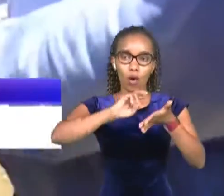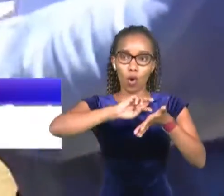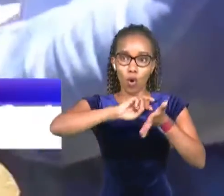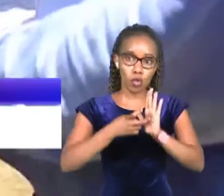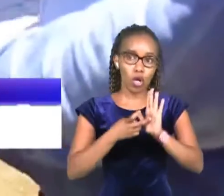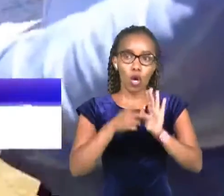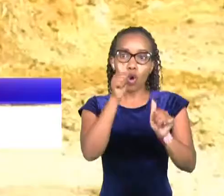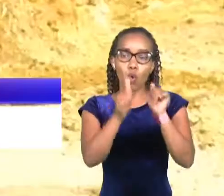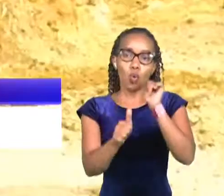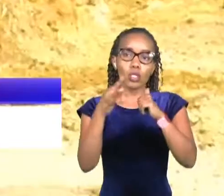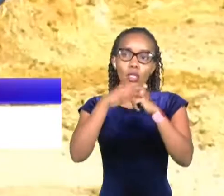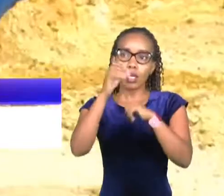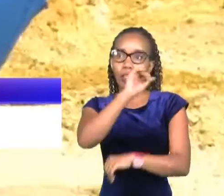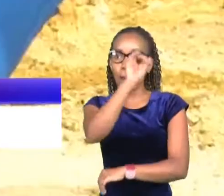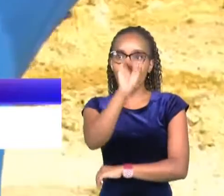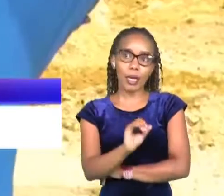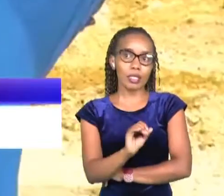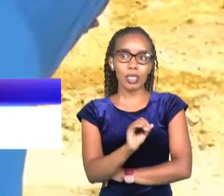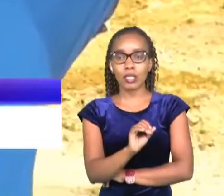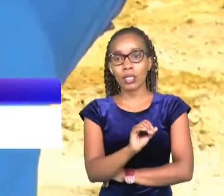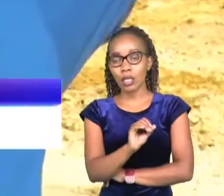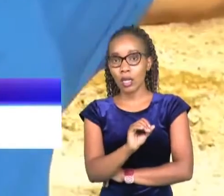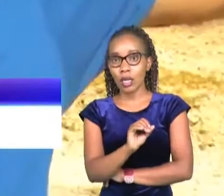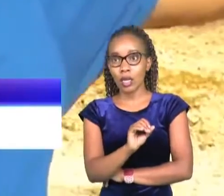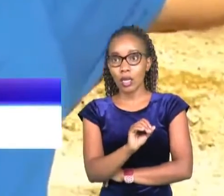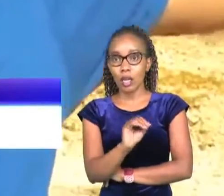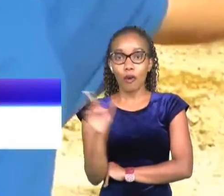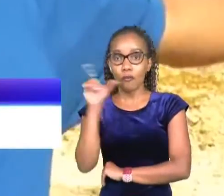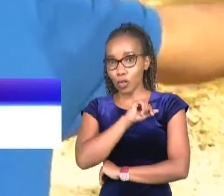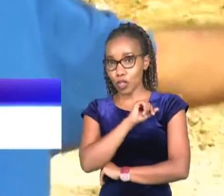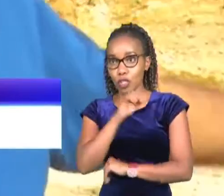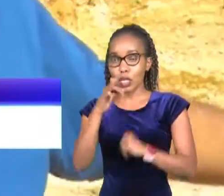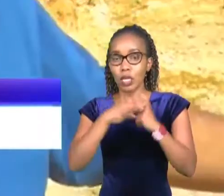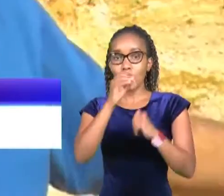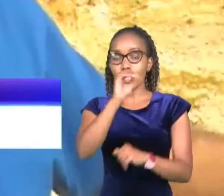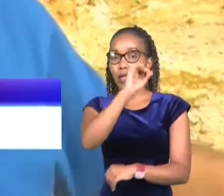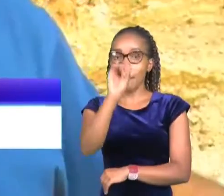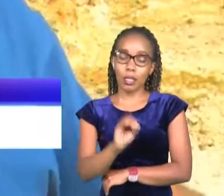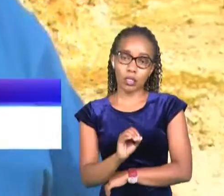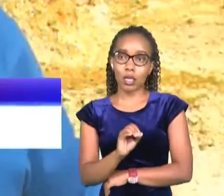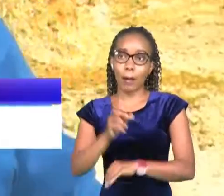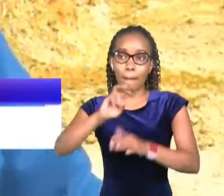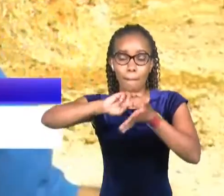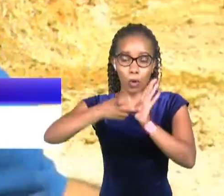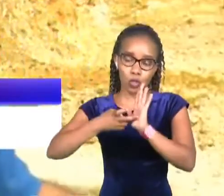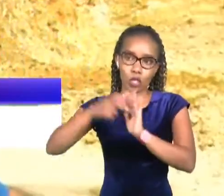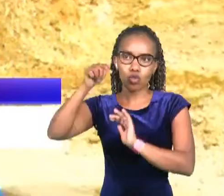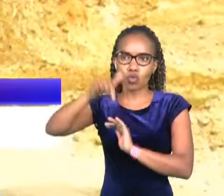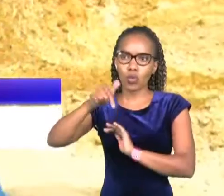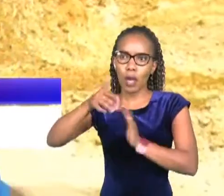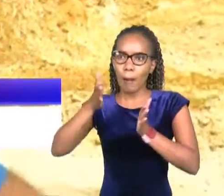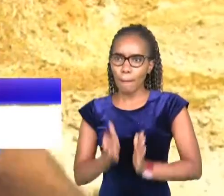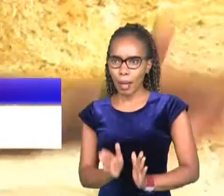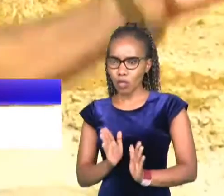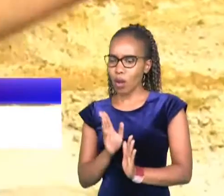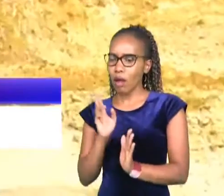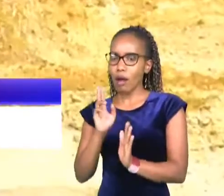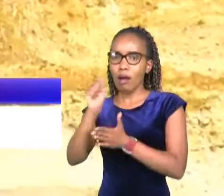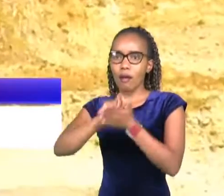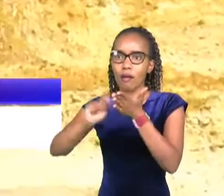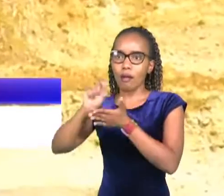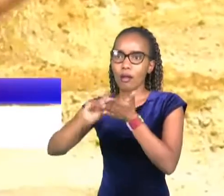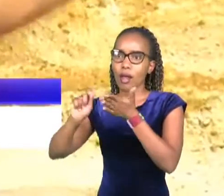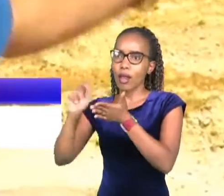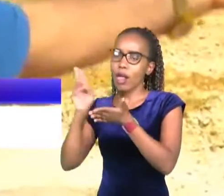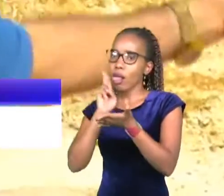complete 80 percent of the project is completed today surprising like someone writes on of facebook one of the bloggers